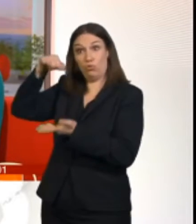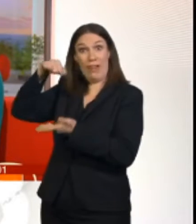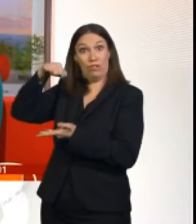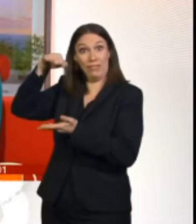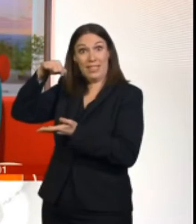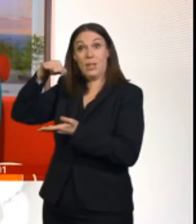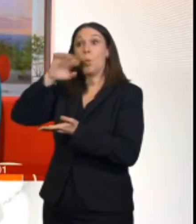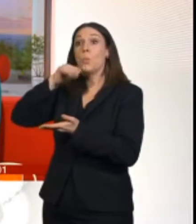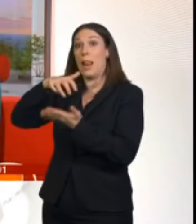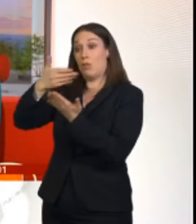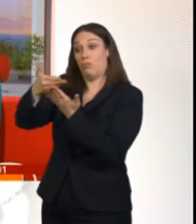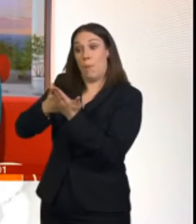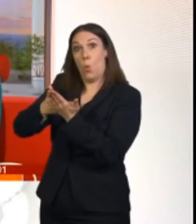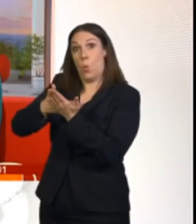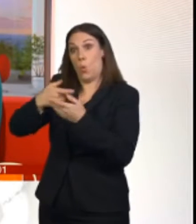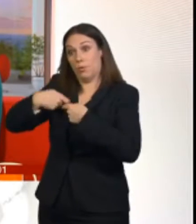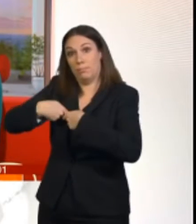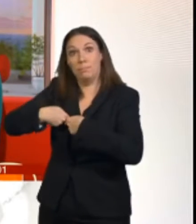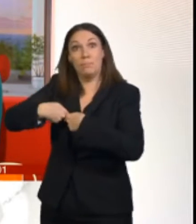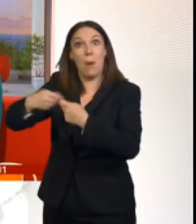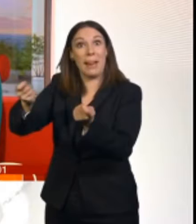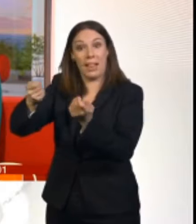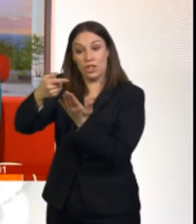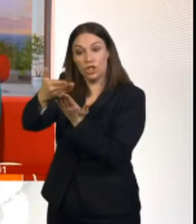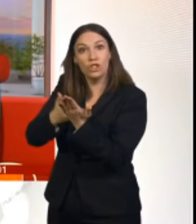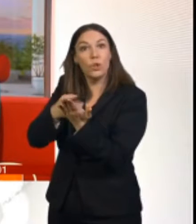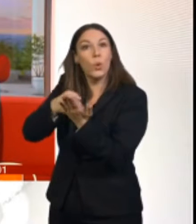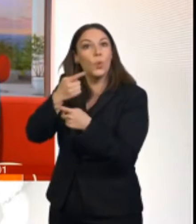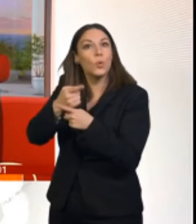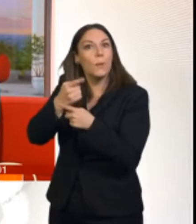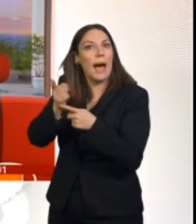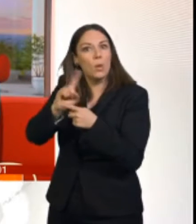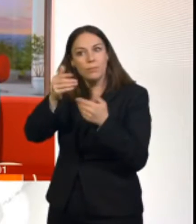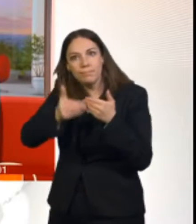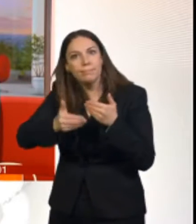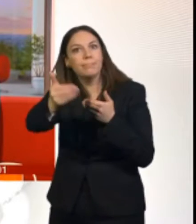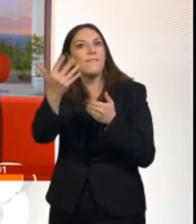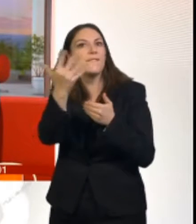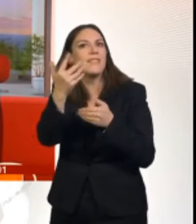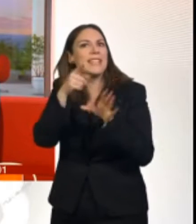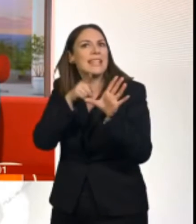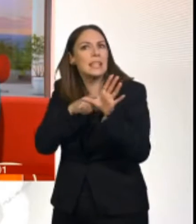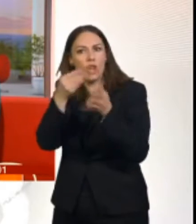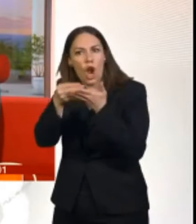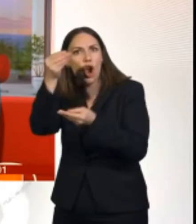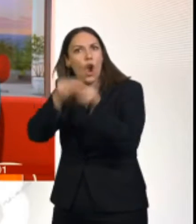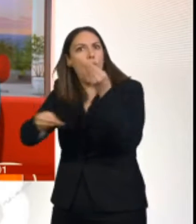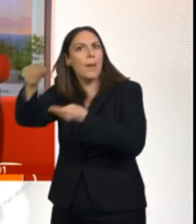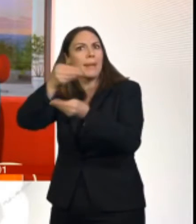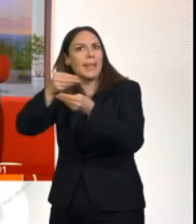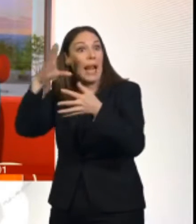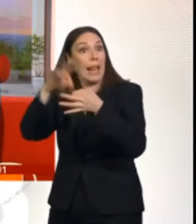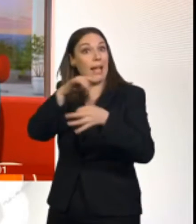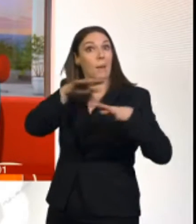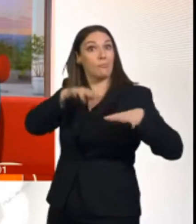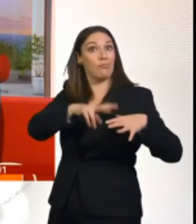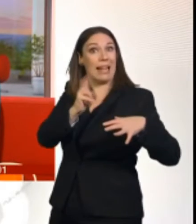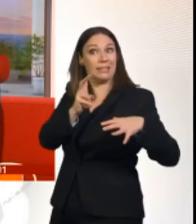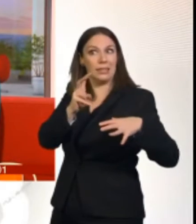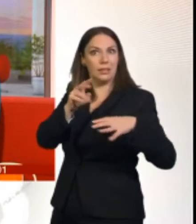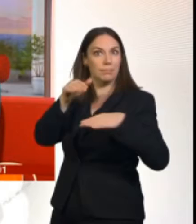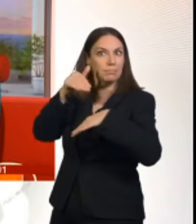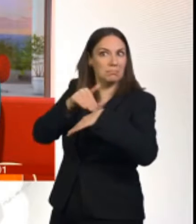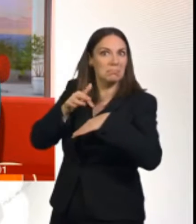Brexit could affect the economy over the next 15 years. Officials have refused to comment on a newspaper report that the drop in economic